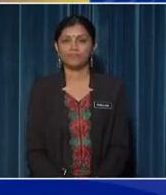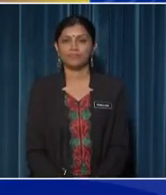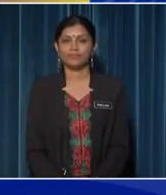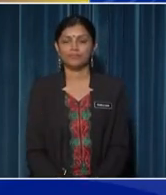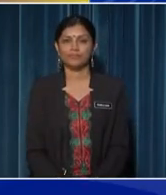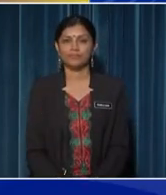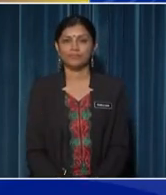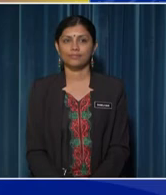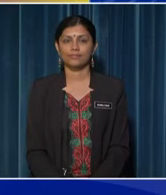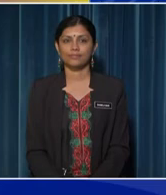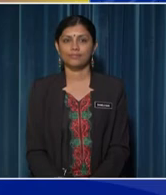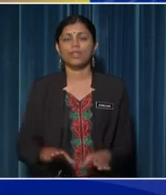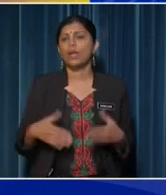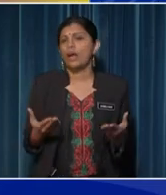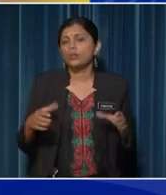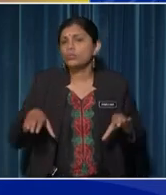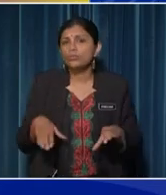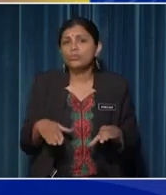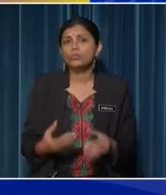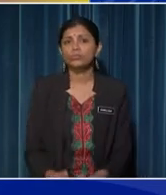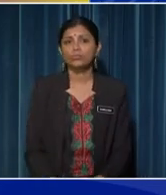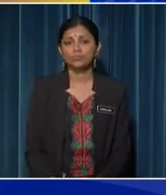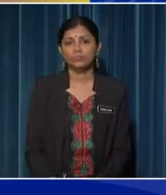So, how do we do that?